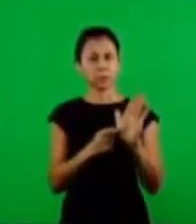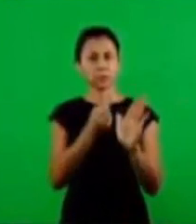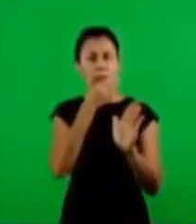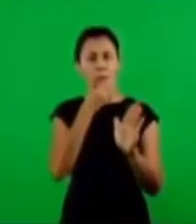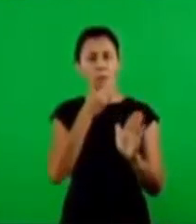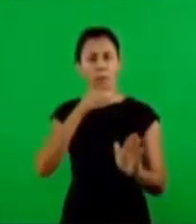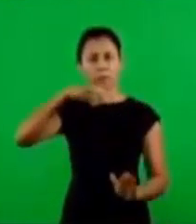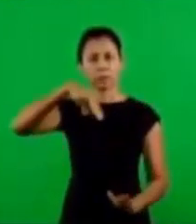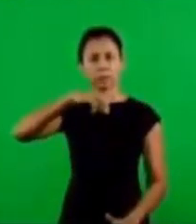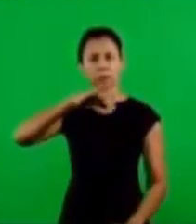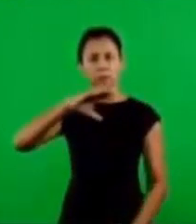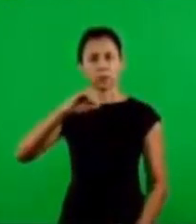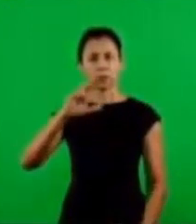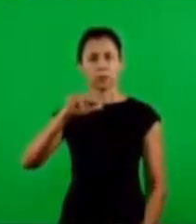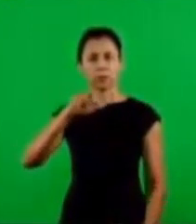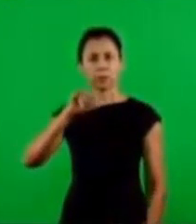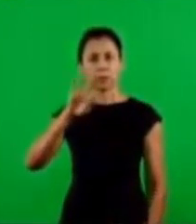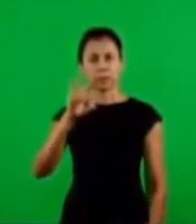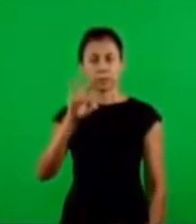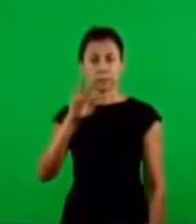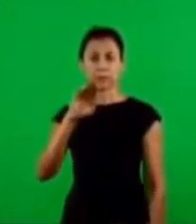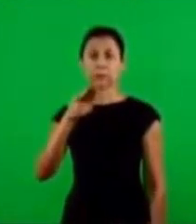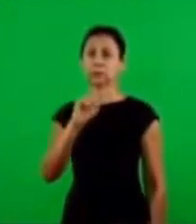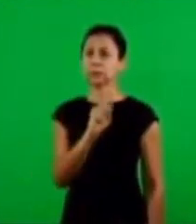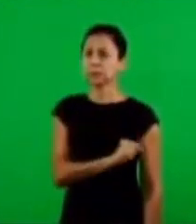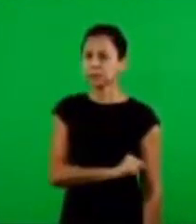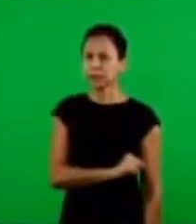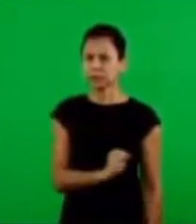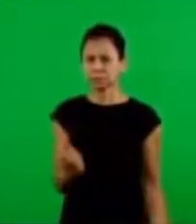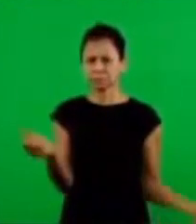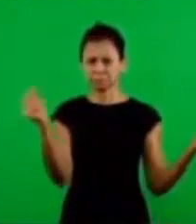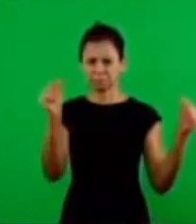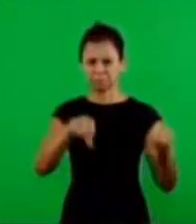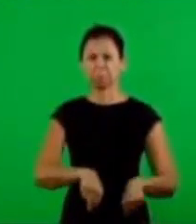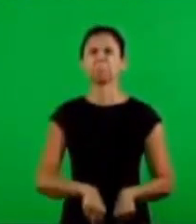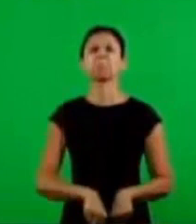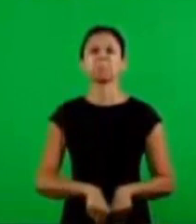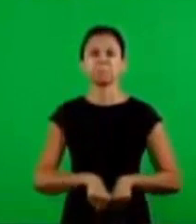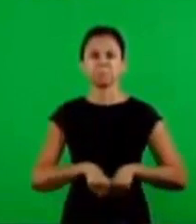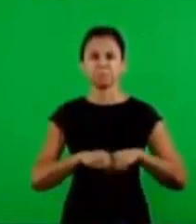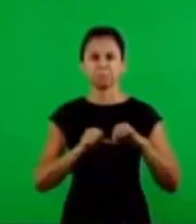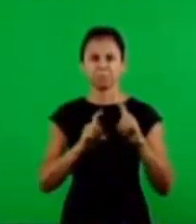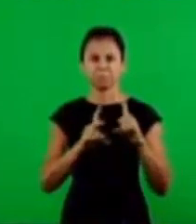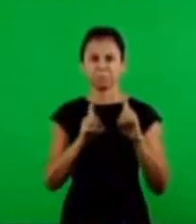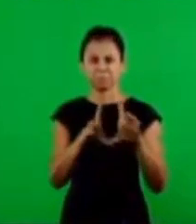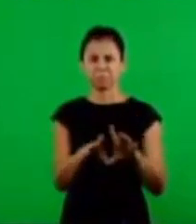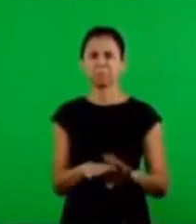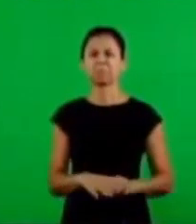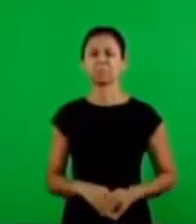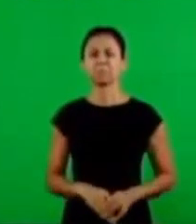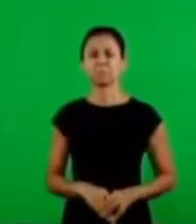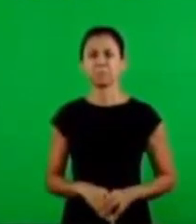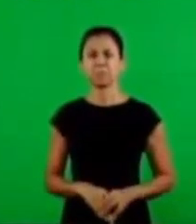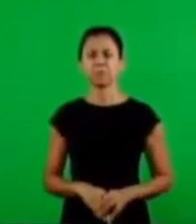it. The doctrine of the Nicolaitis that I abhor, they